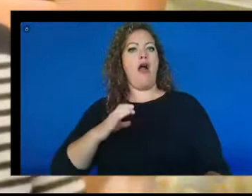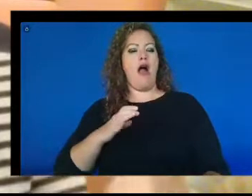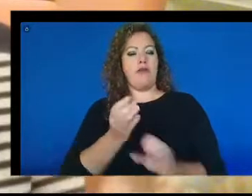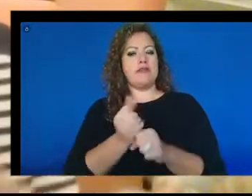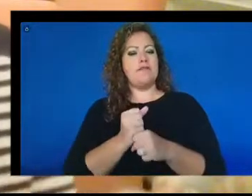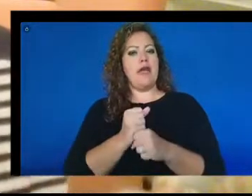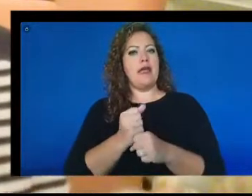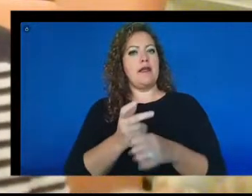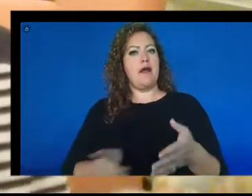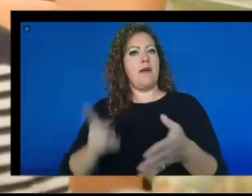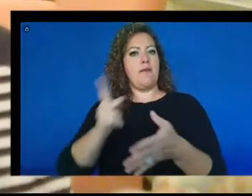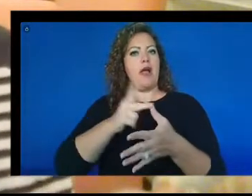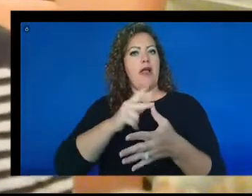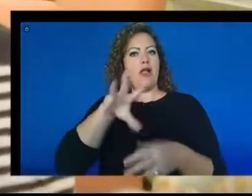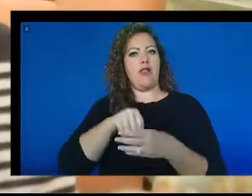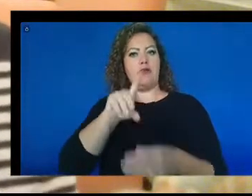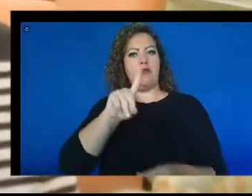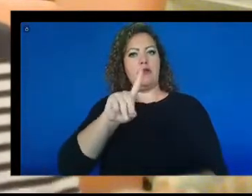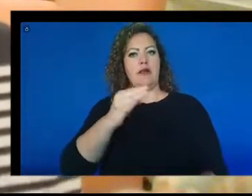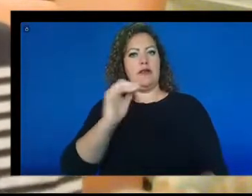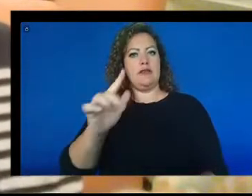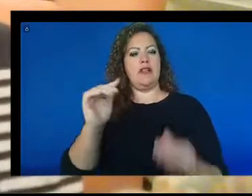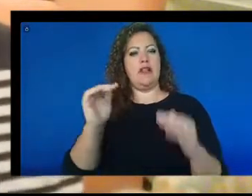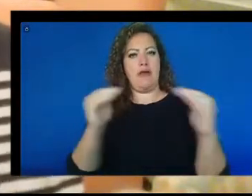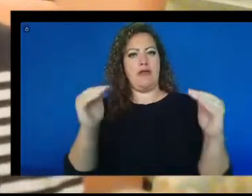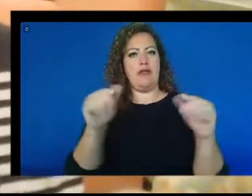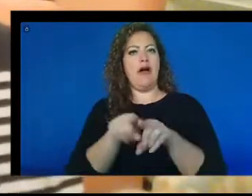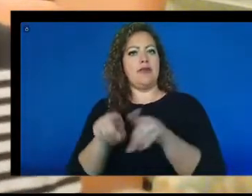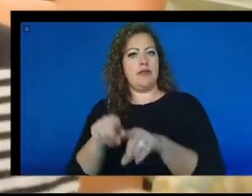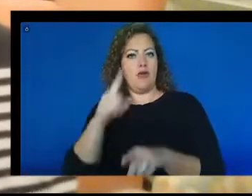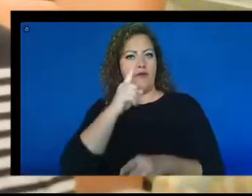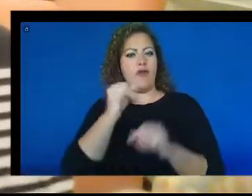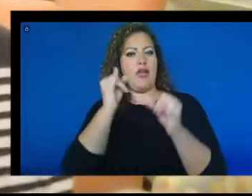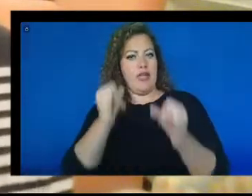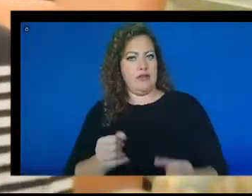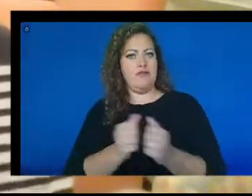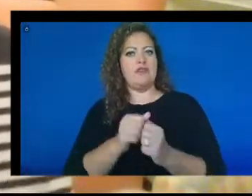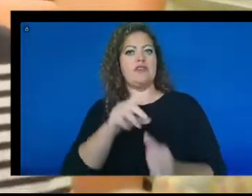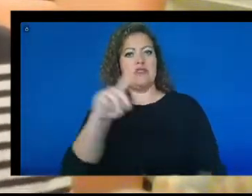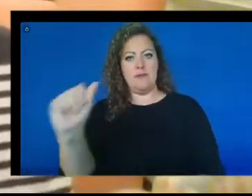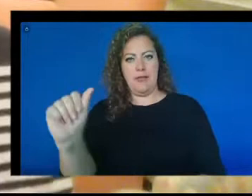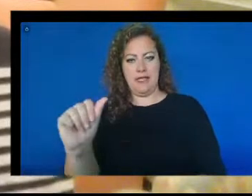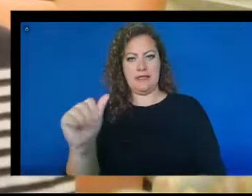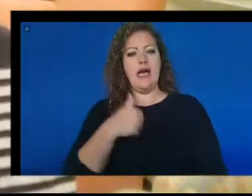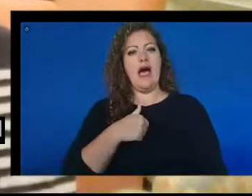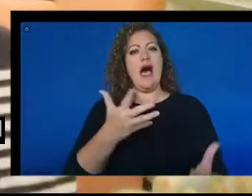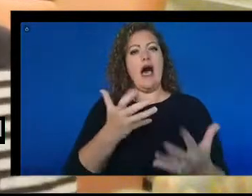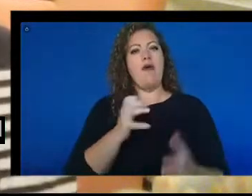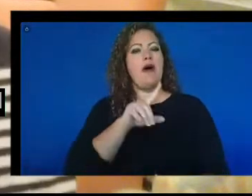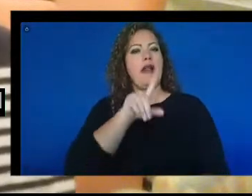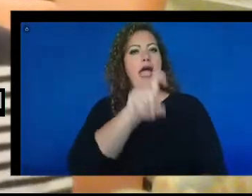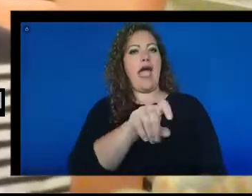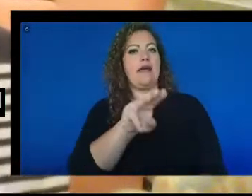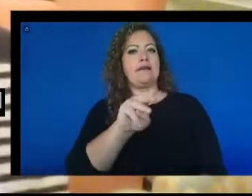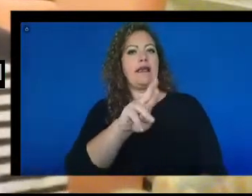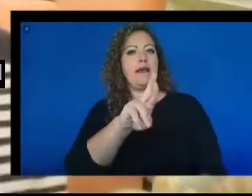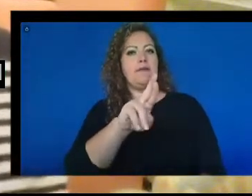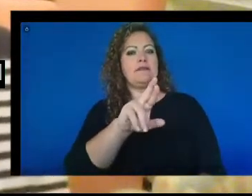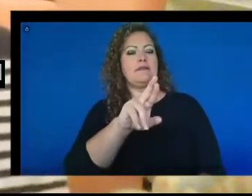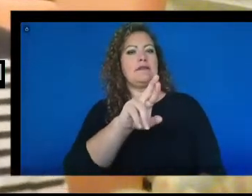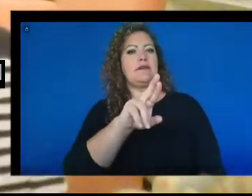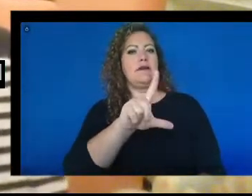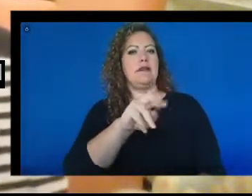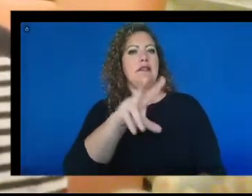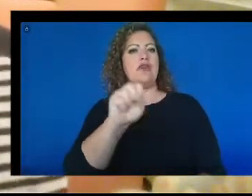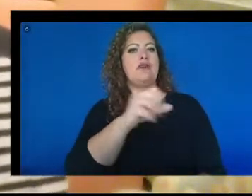improve the digital equity as well, including for individuals with disabilities. So I'd like to ask Mr. Lewis and then Ms. Lieberman,